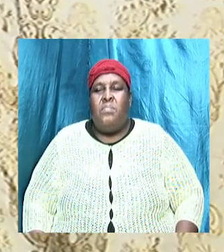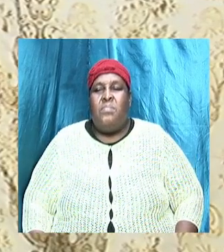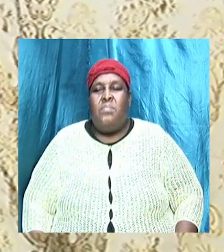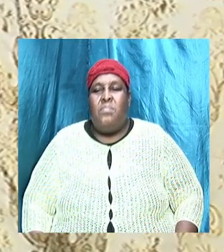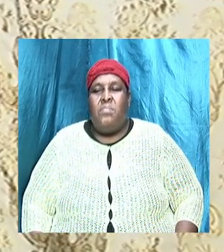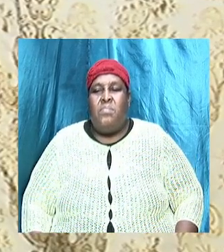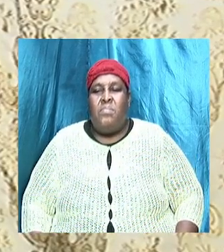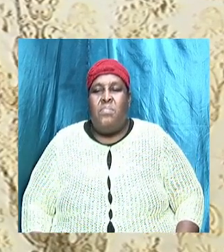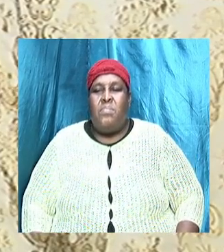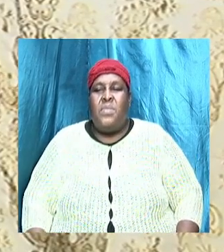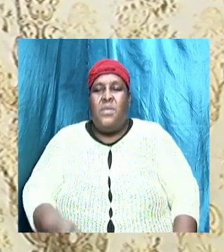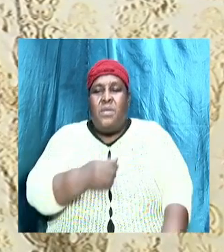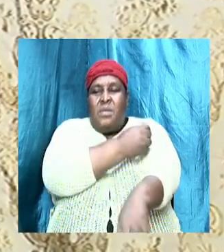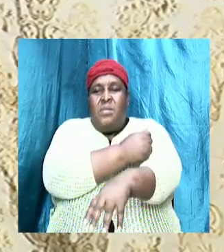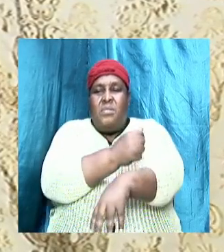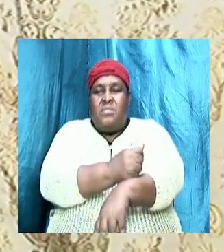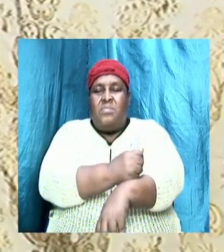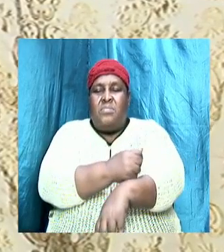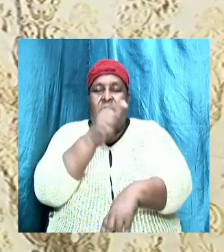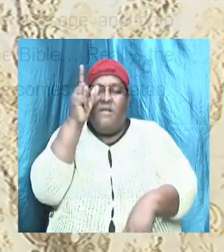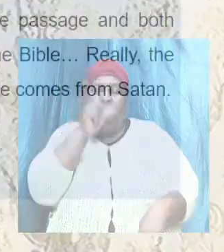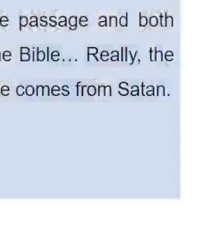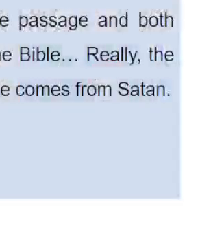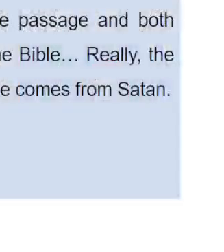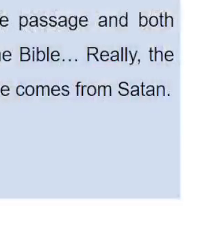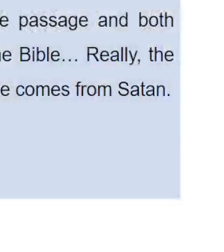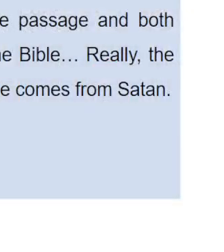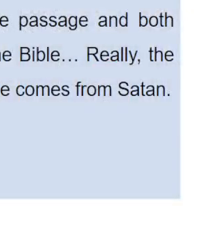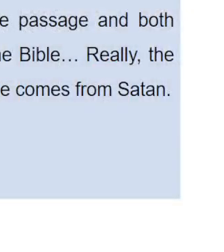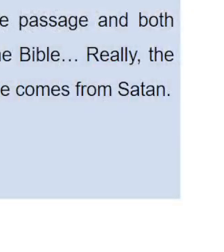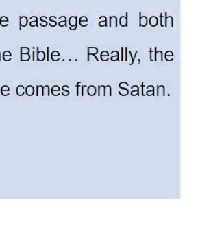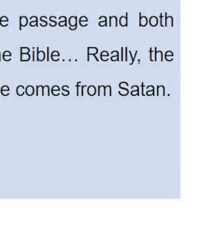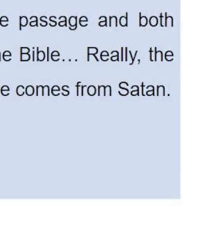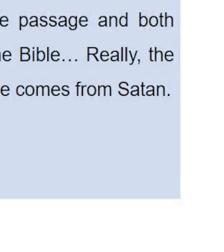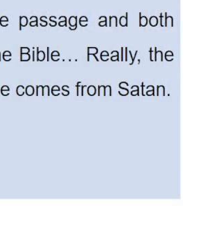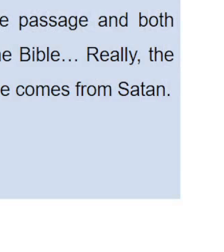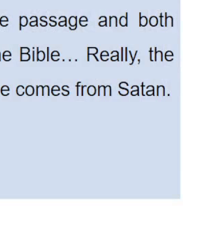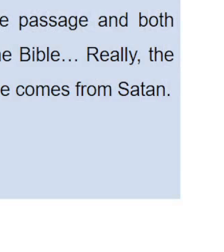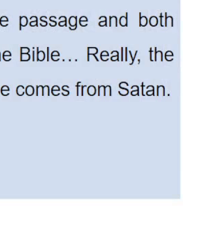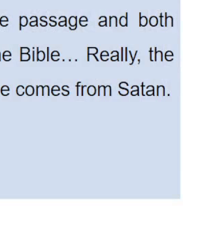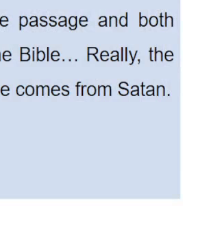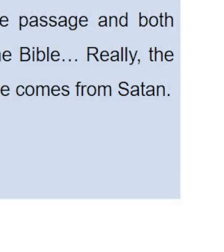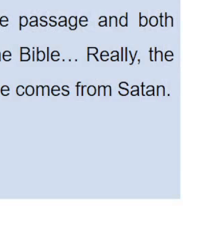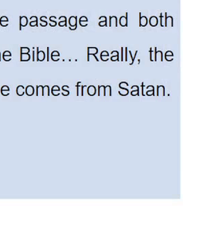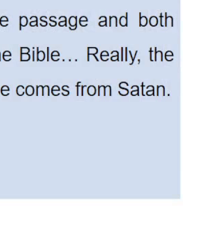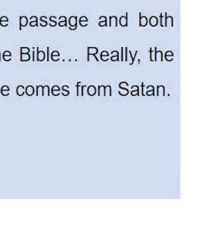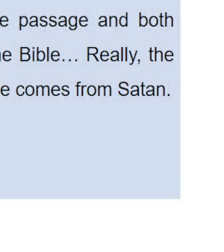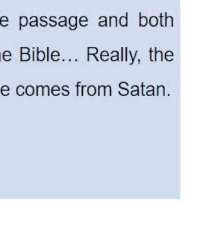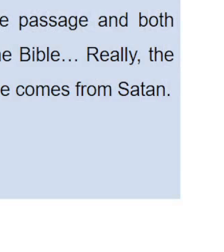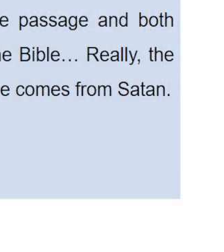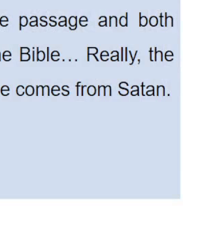Really, the authority of false doctrine comes from Satan himself.